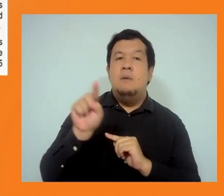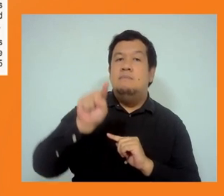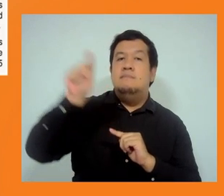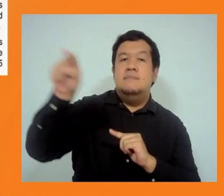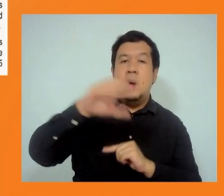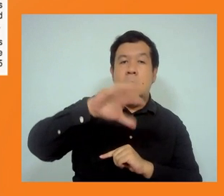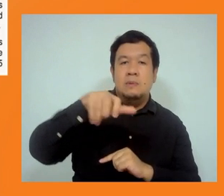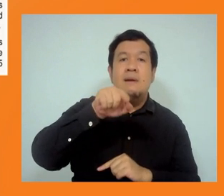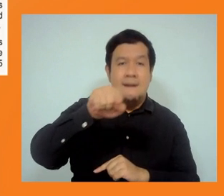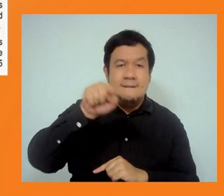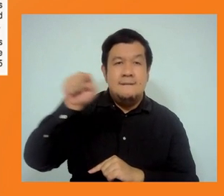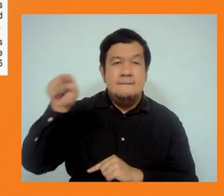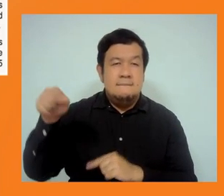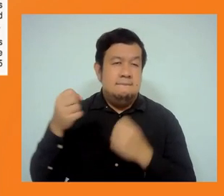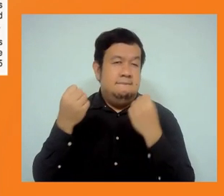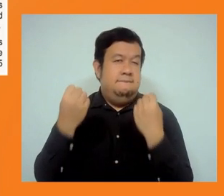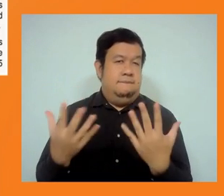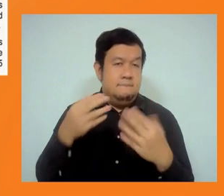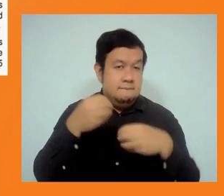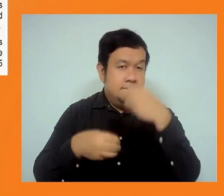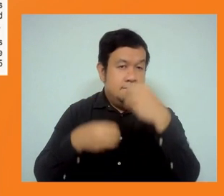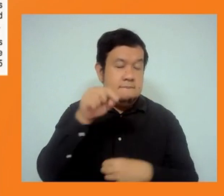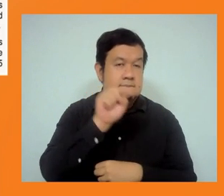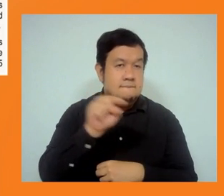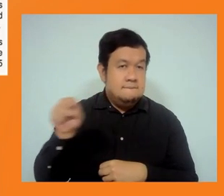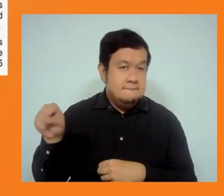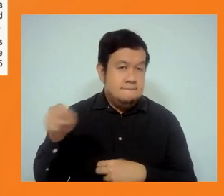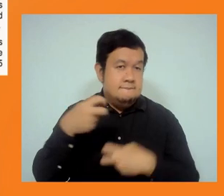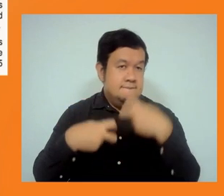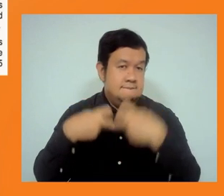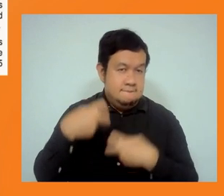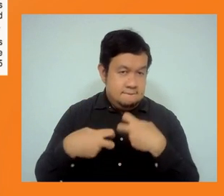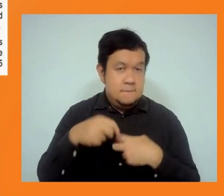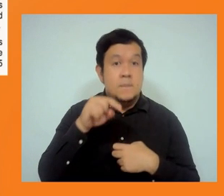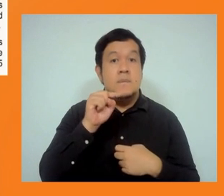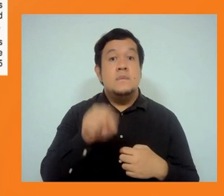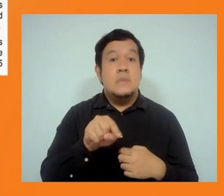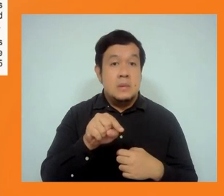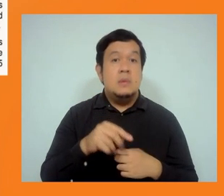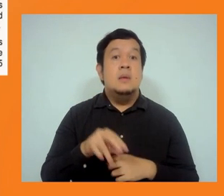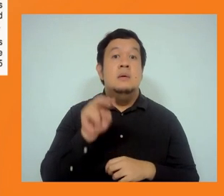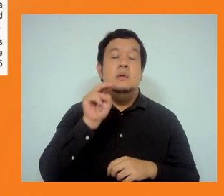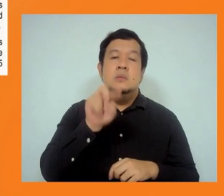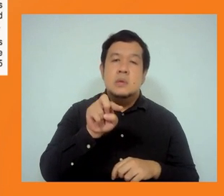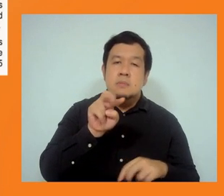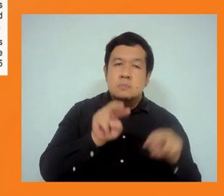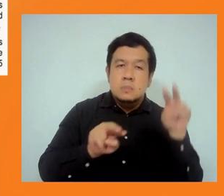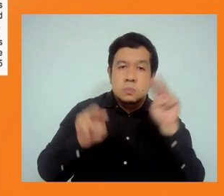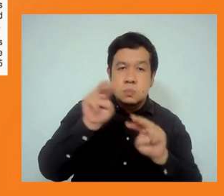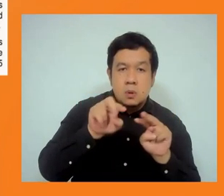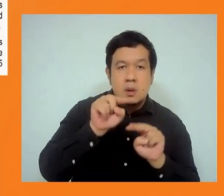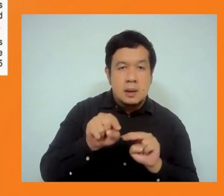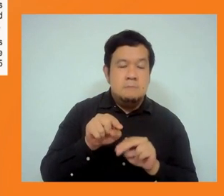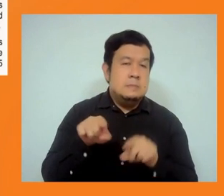impacting the project implementation, especially the monitoring. So when it comes to the